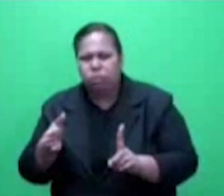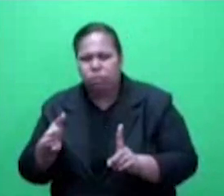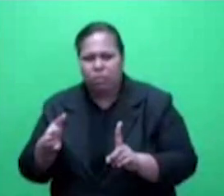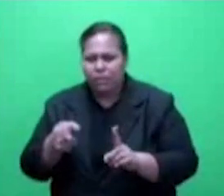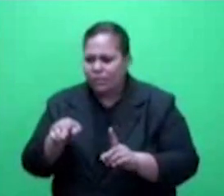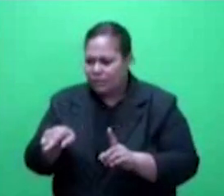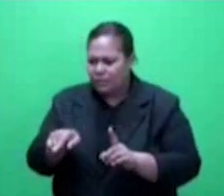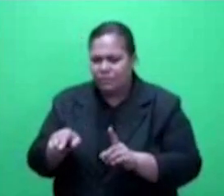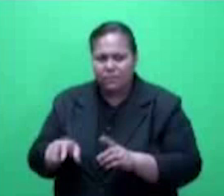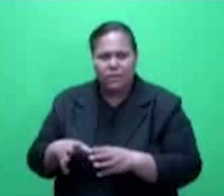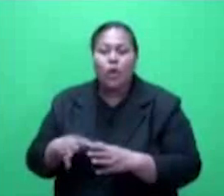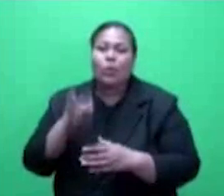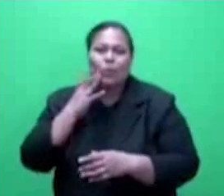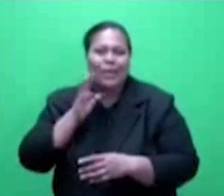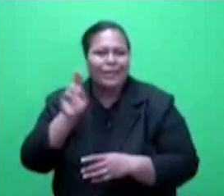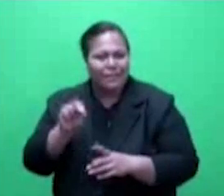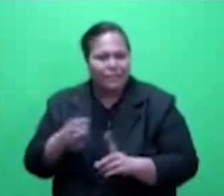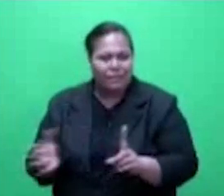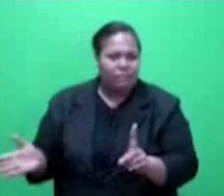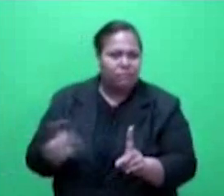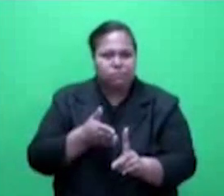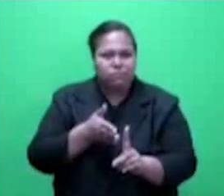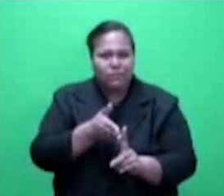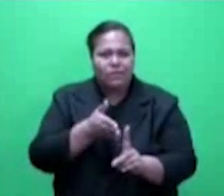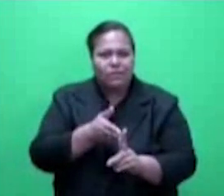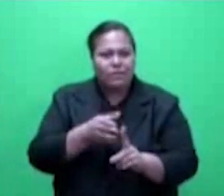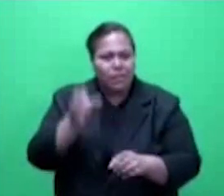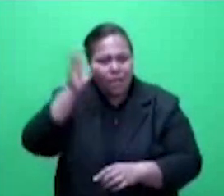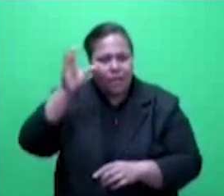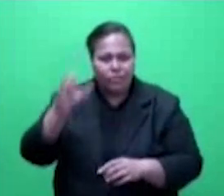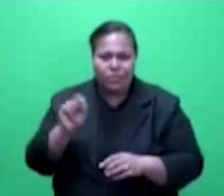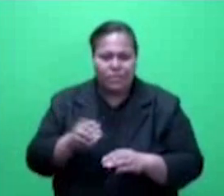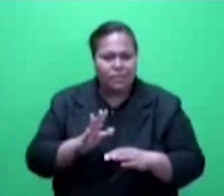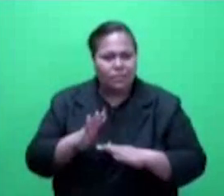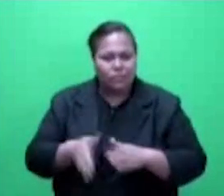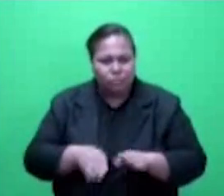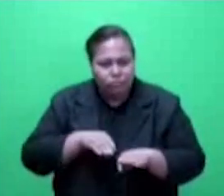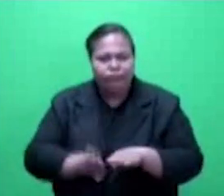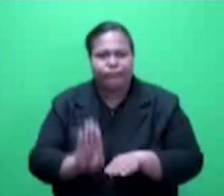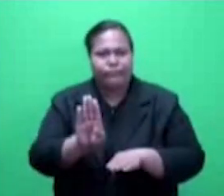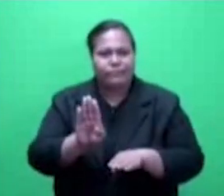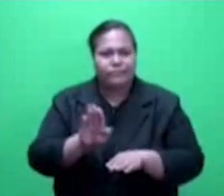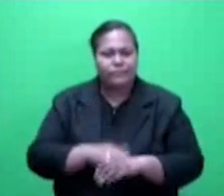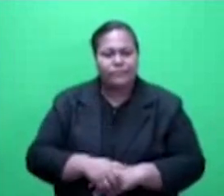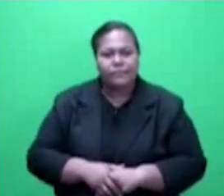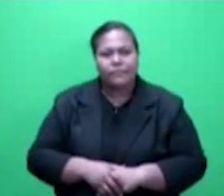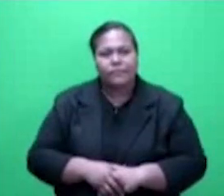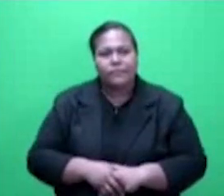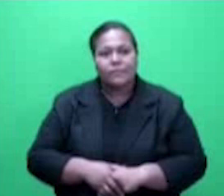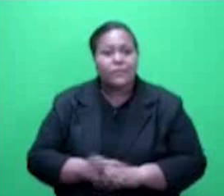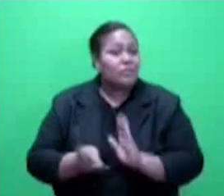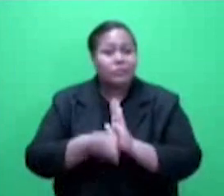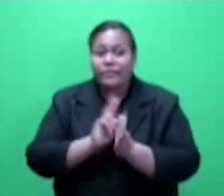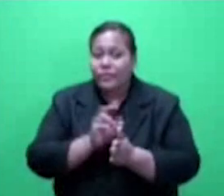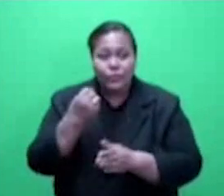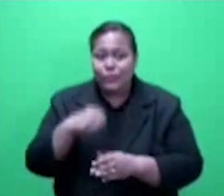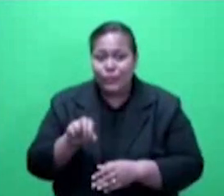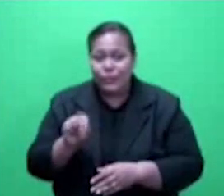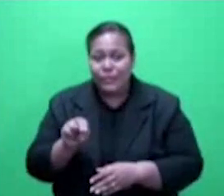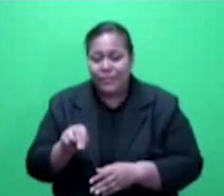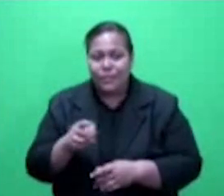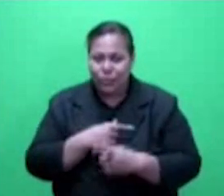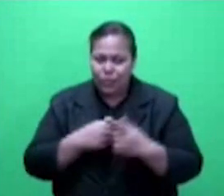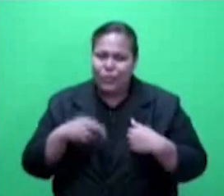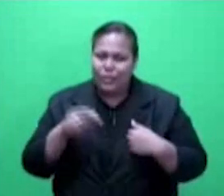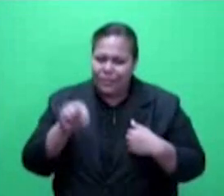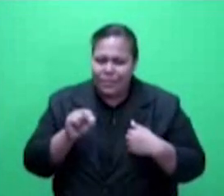when we need everyone's commitment to get the country back to its business. Such reviews are no doubt needed, but we have to prioritise